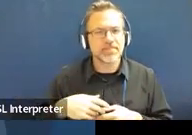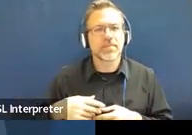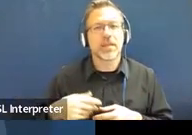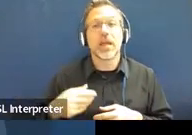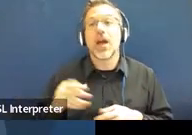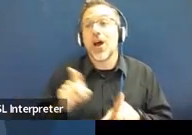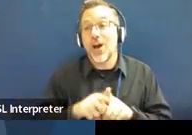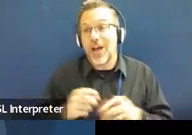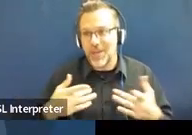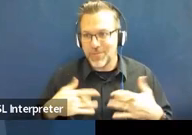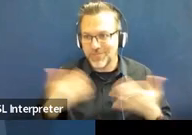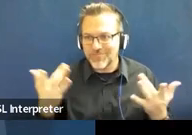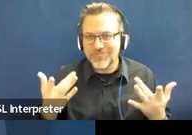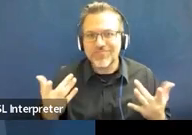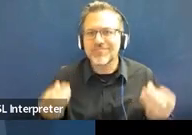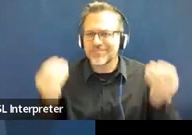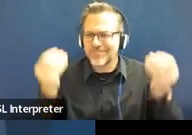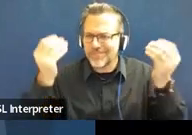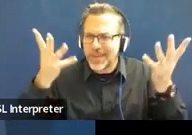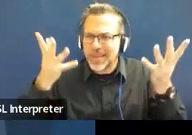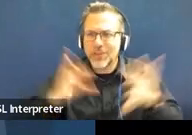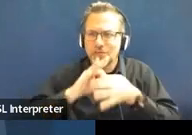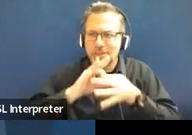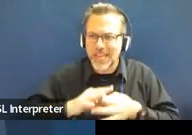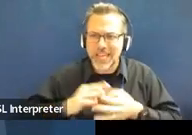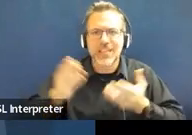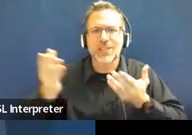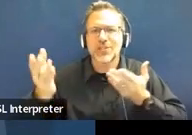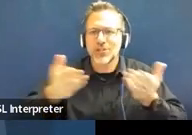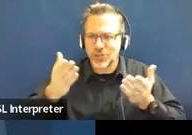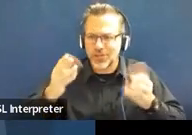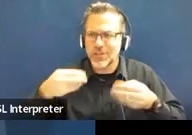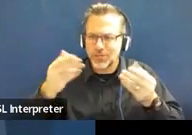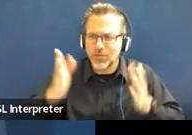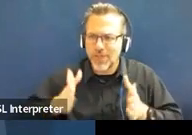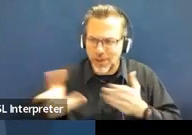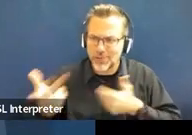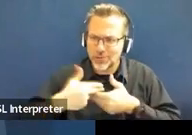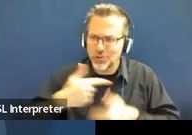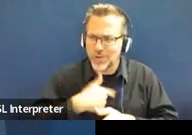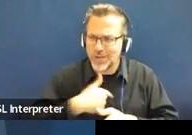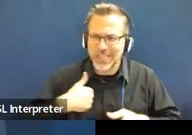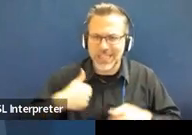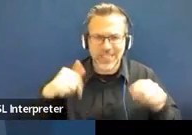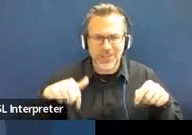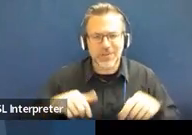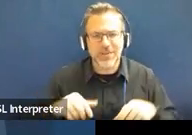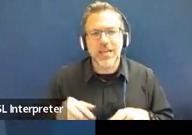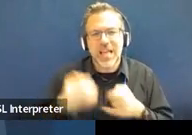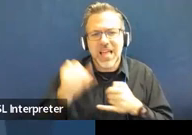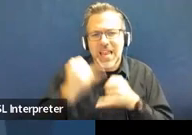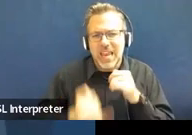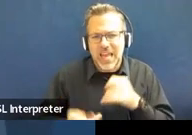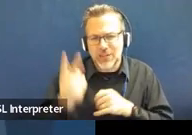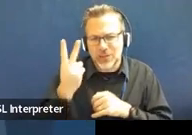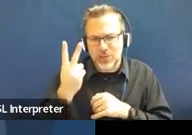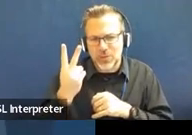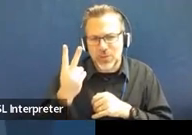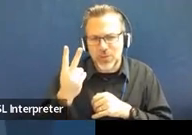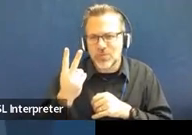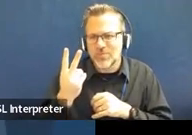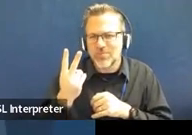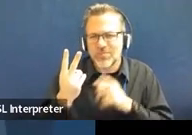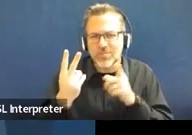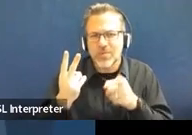thrilled that we have had so many related service providers joining us more and more lately. And these last two really relate to that,